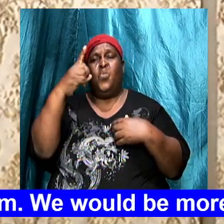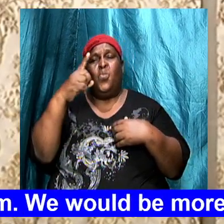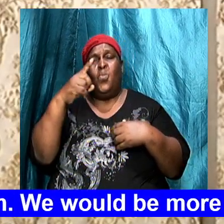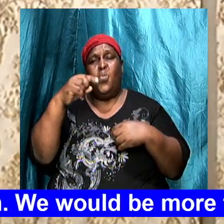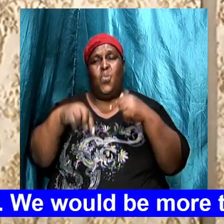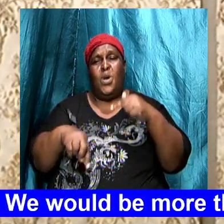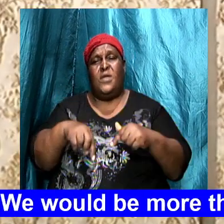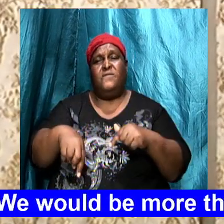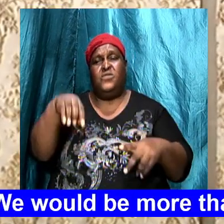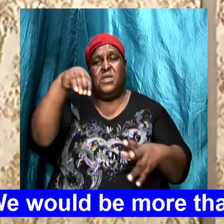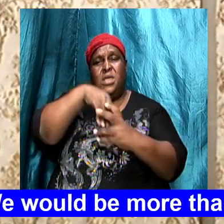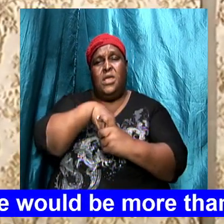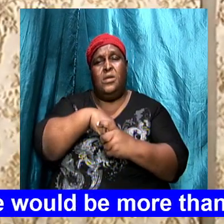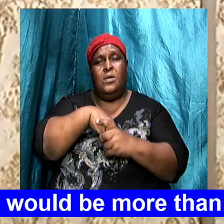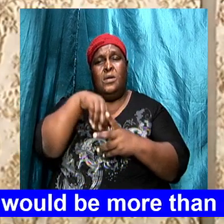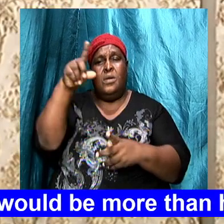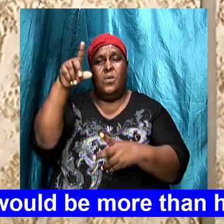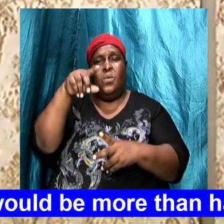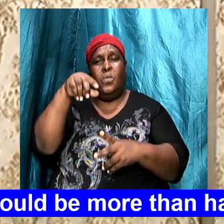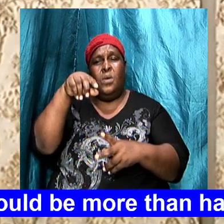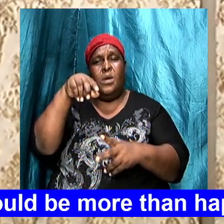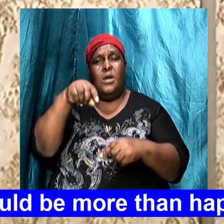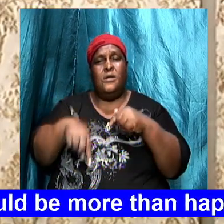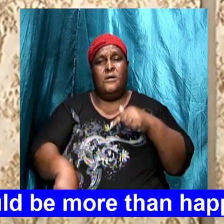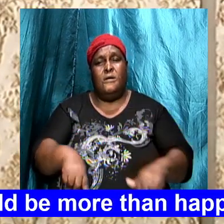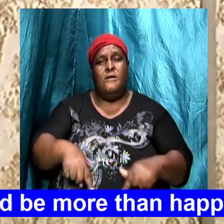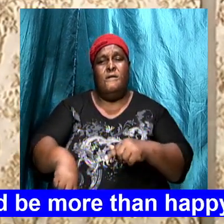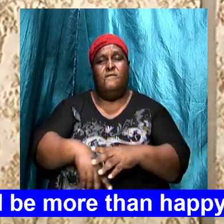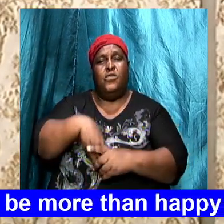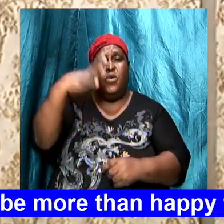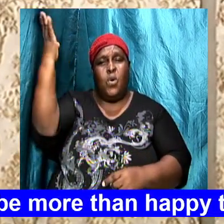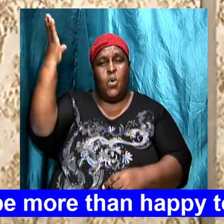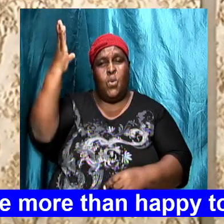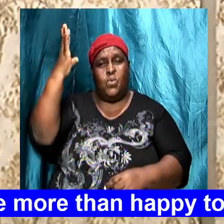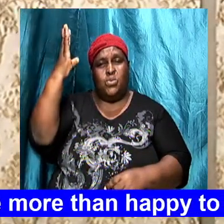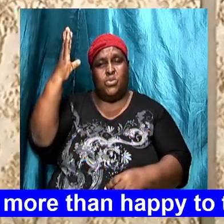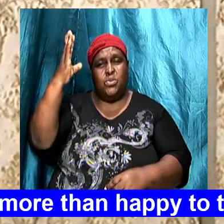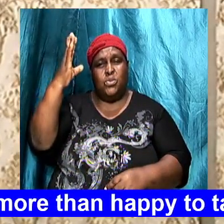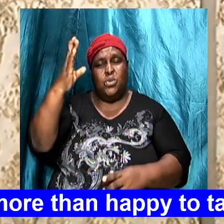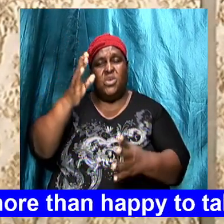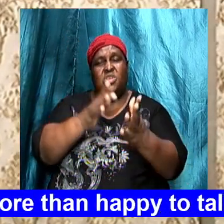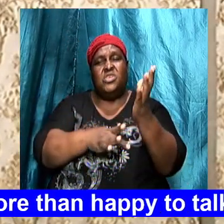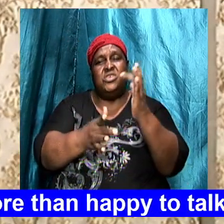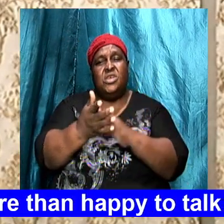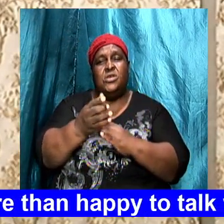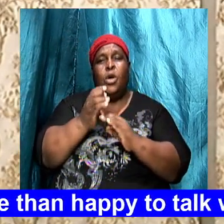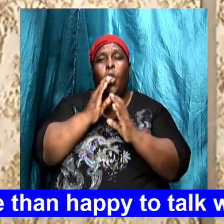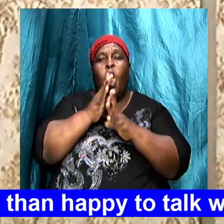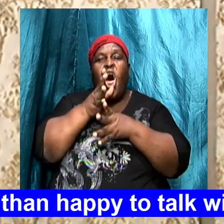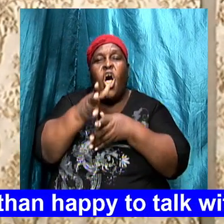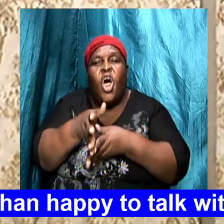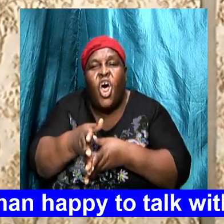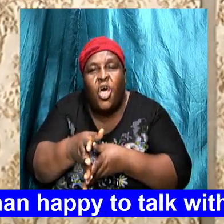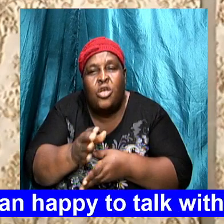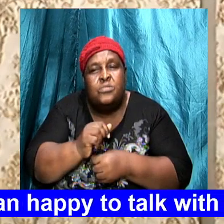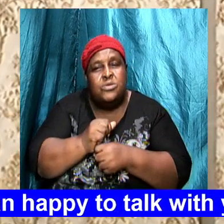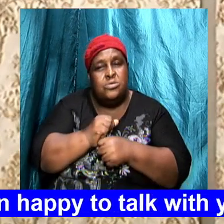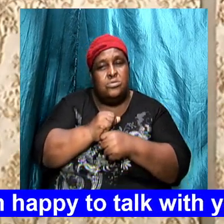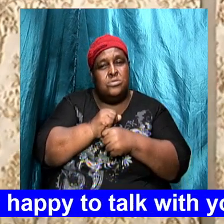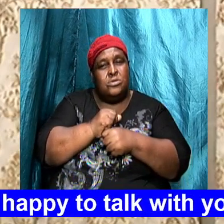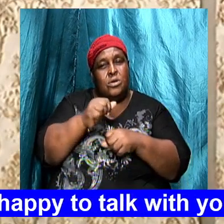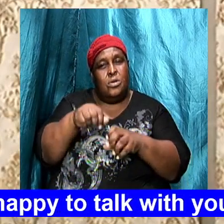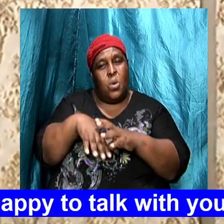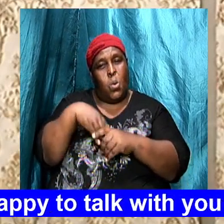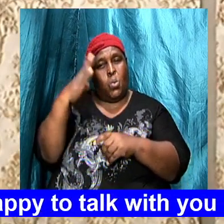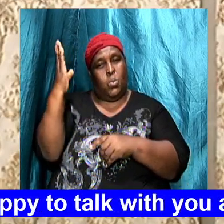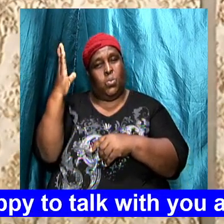out of his mouth make up your minds and my strong advice to all of us is to make up our minds to serve